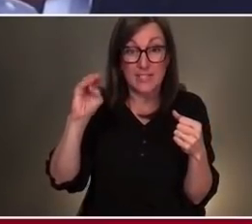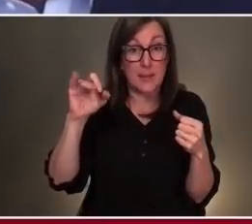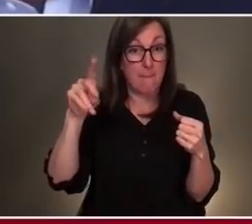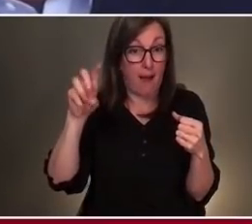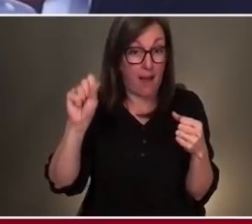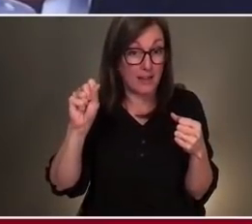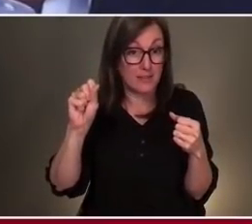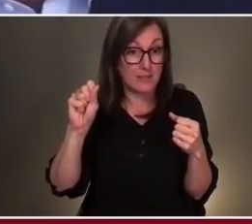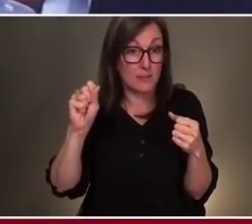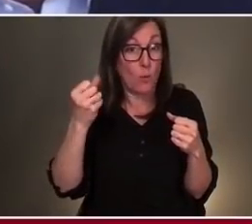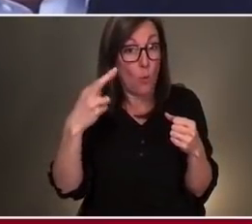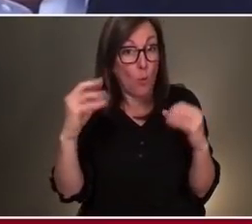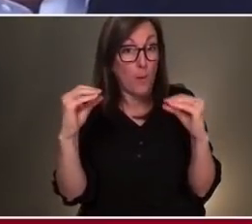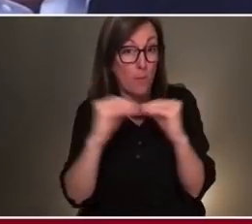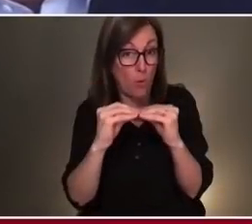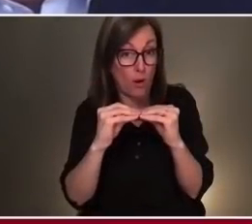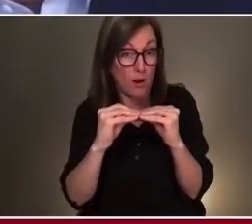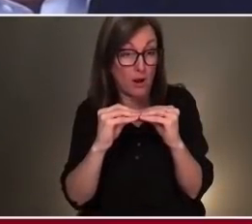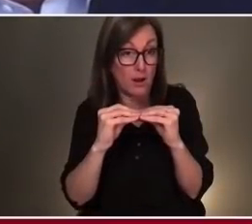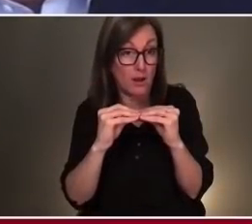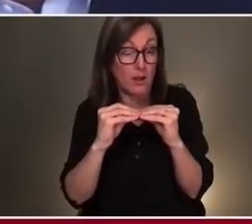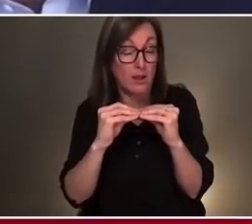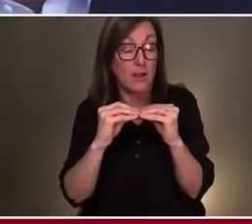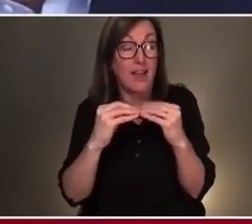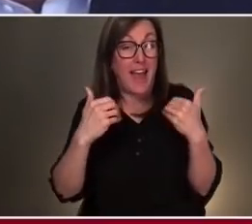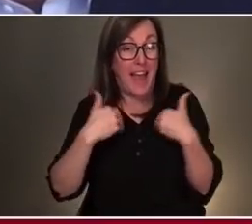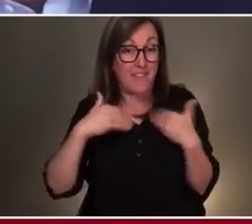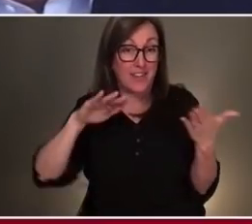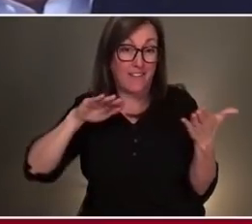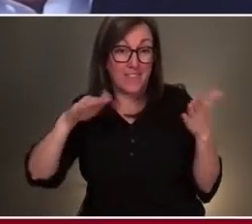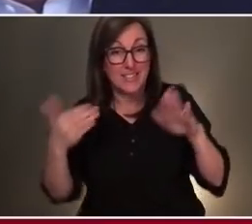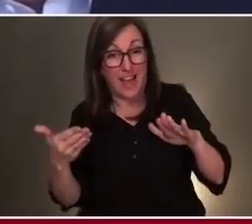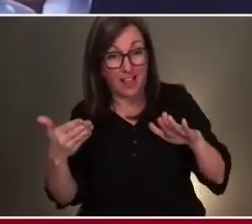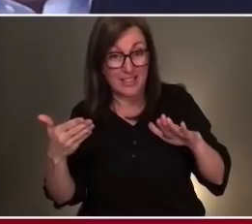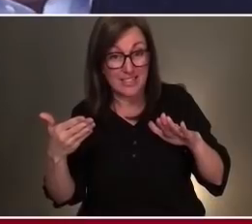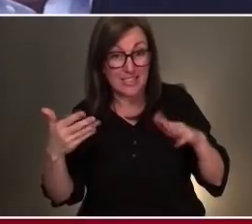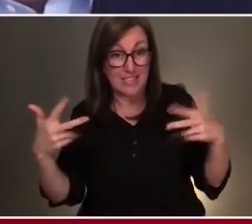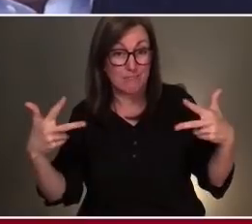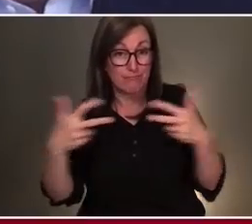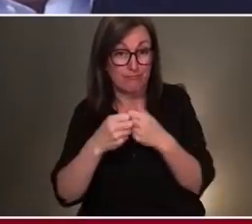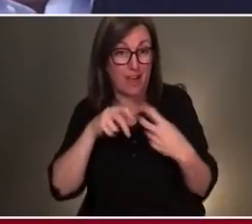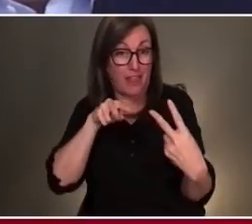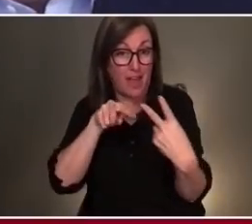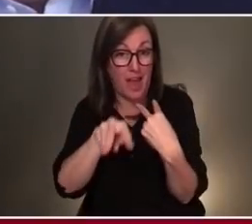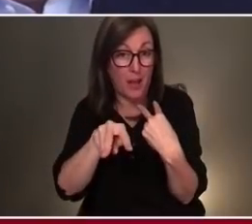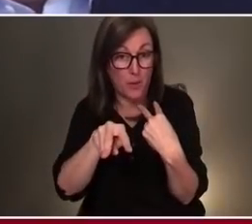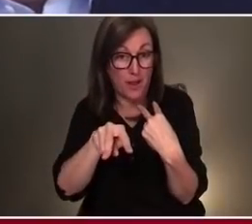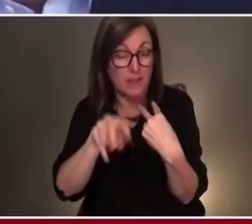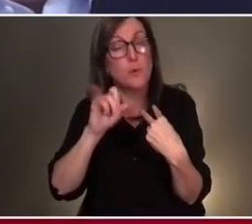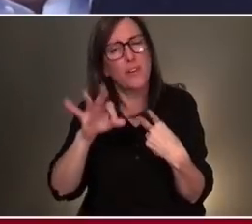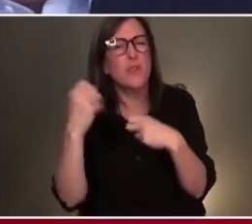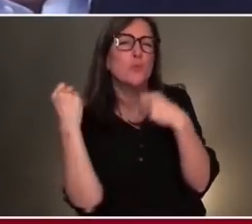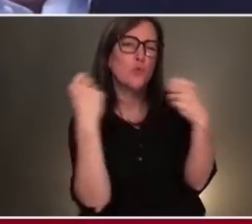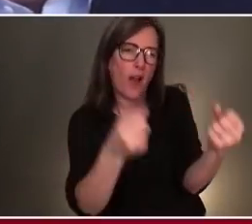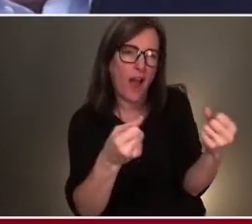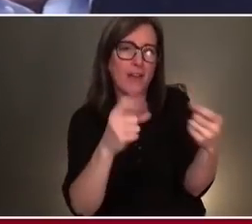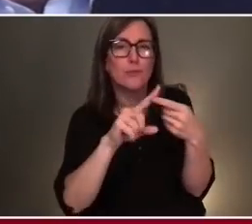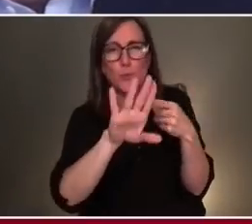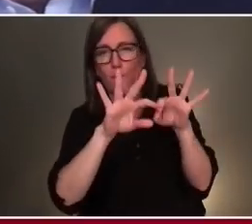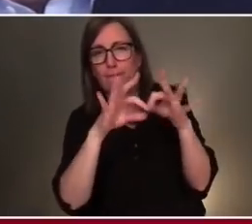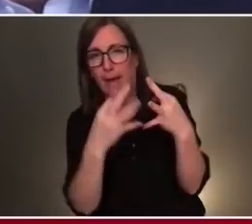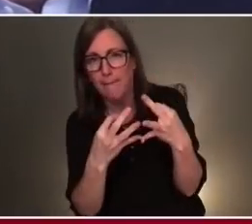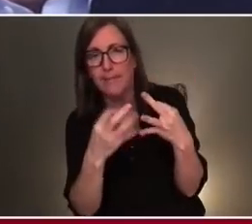fatality on the highway is this Thanksgiving season, if you're driving to a loved one, is one